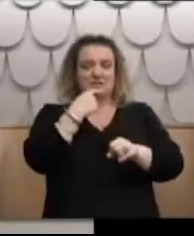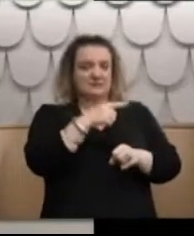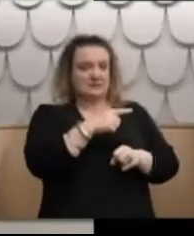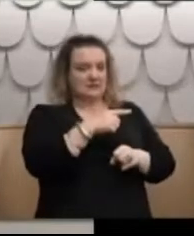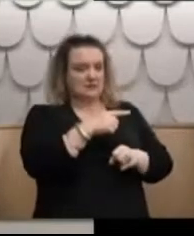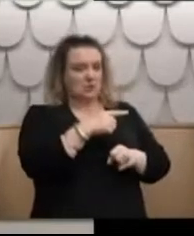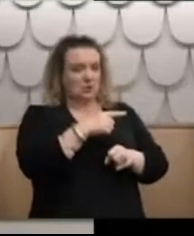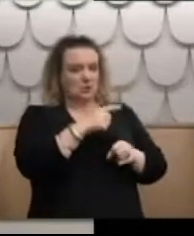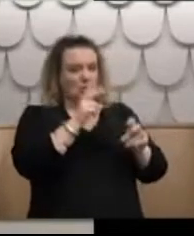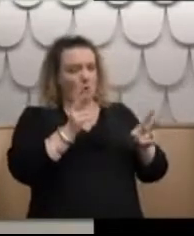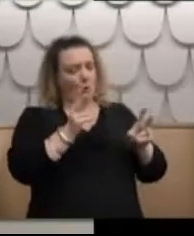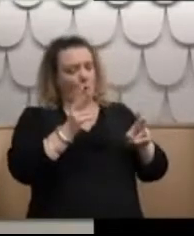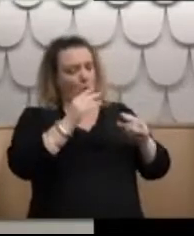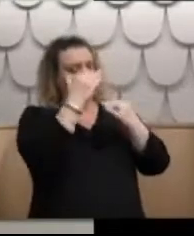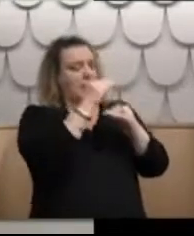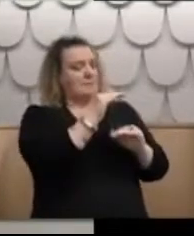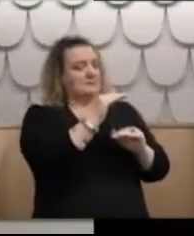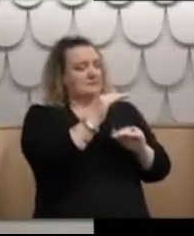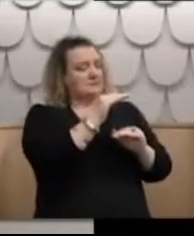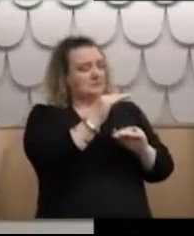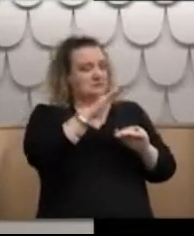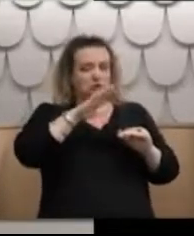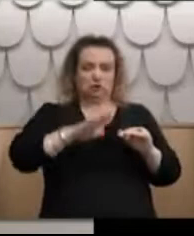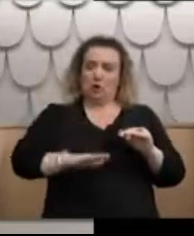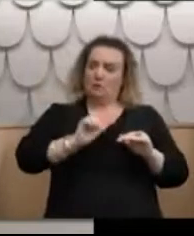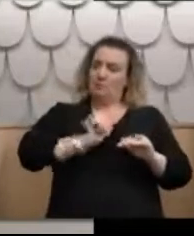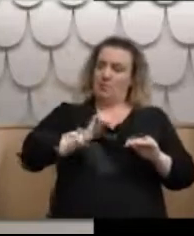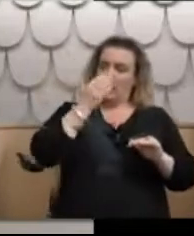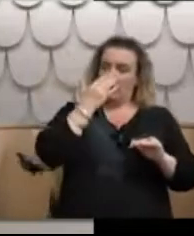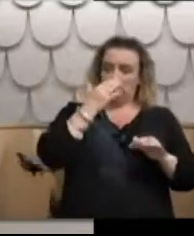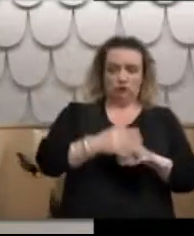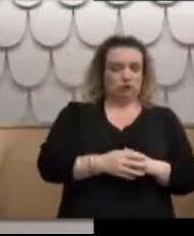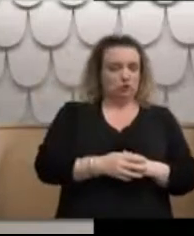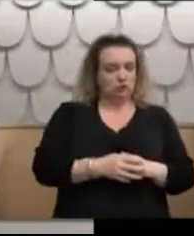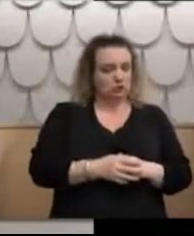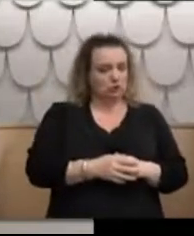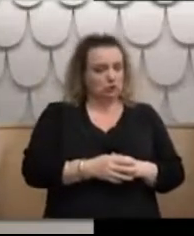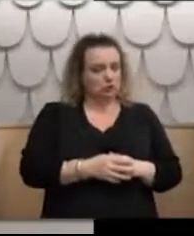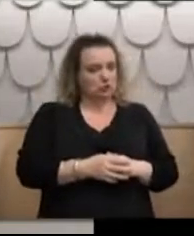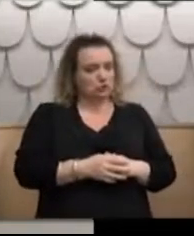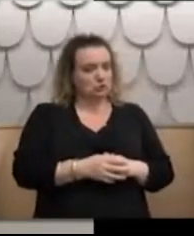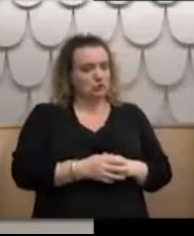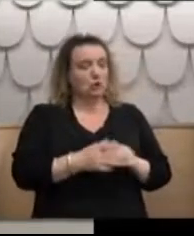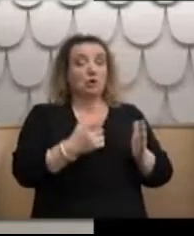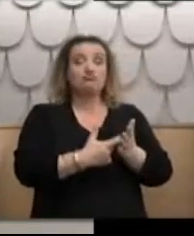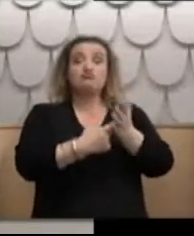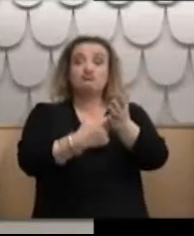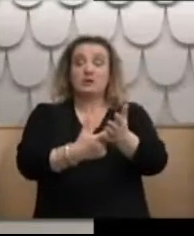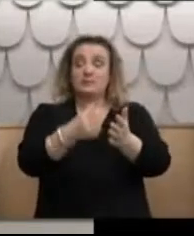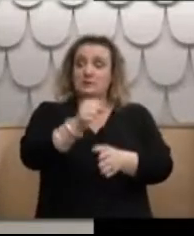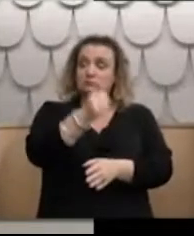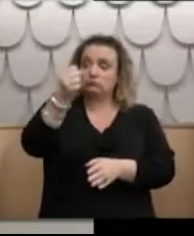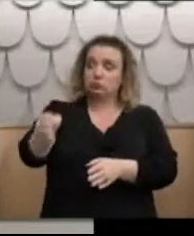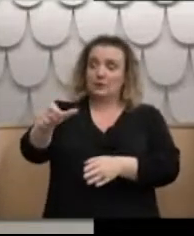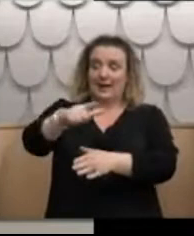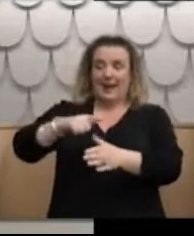within normal limits for a child of my age. He recommended I go to Lakin lists and